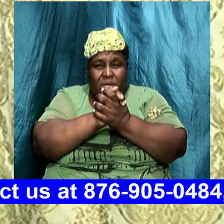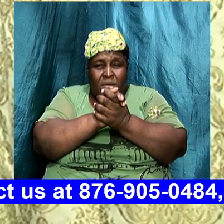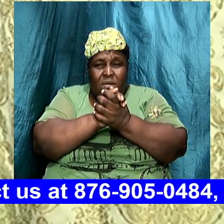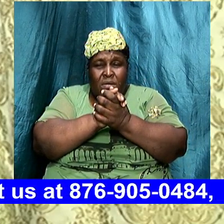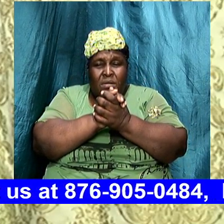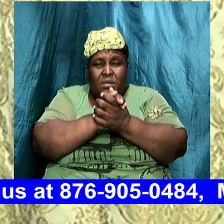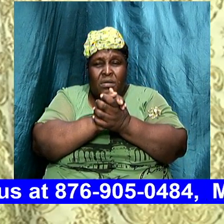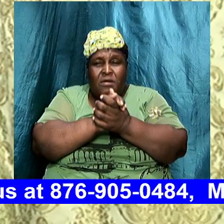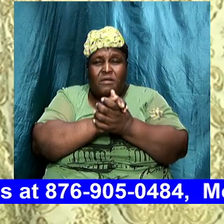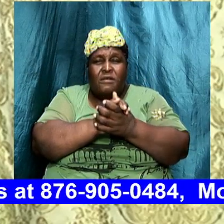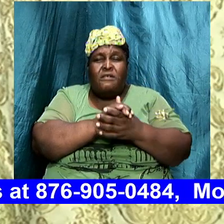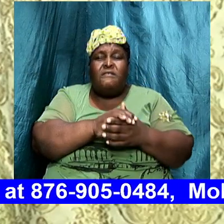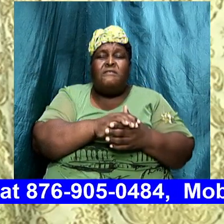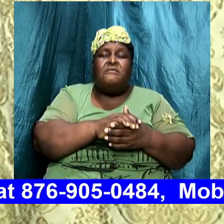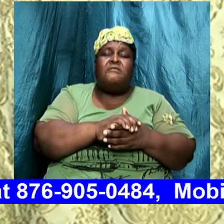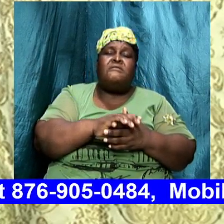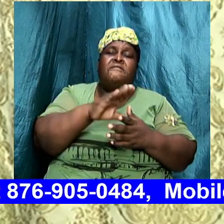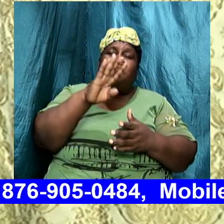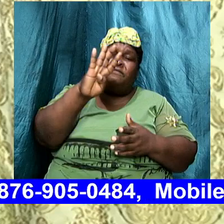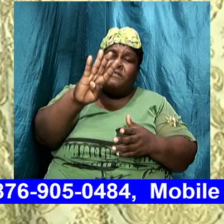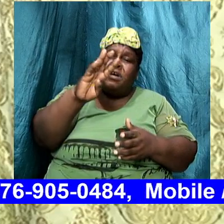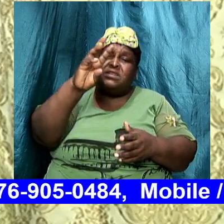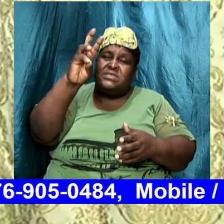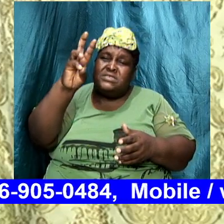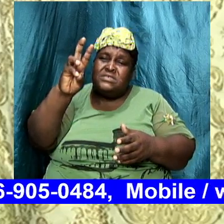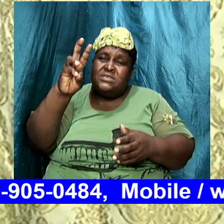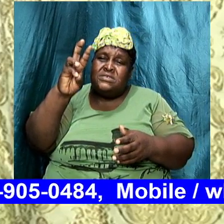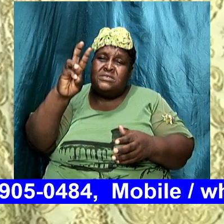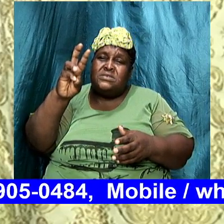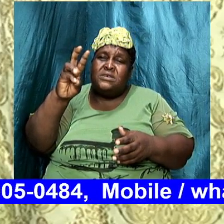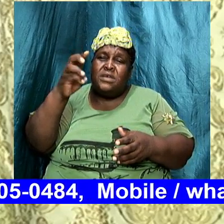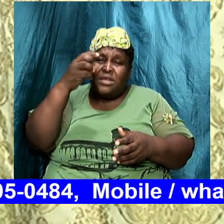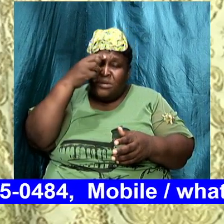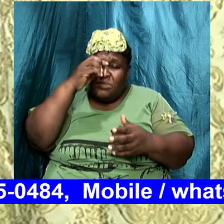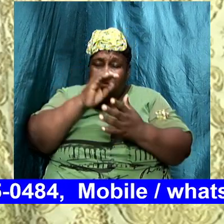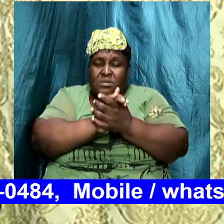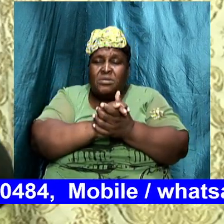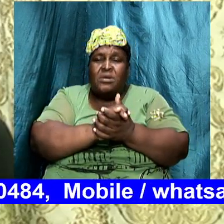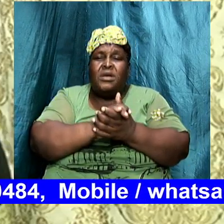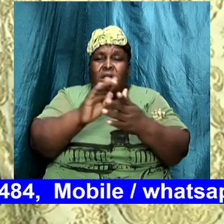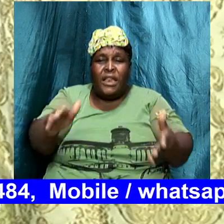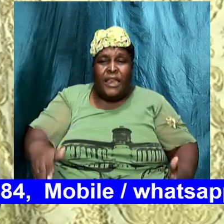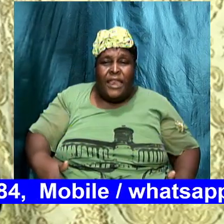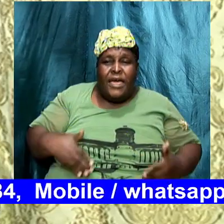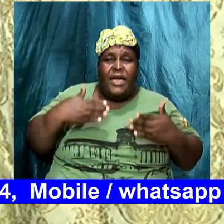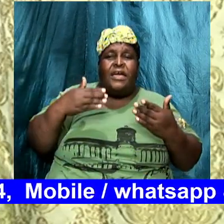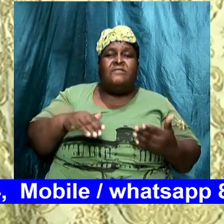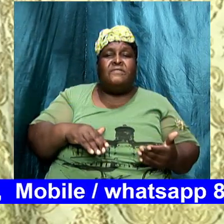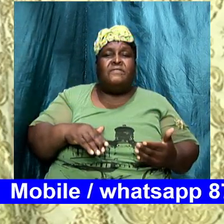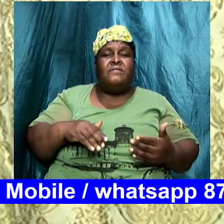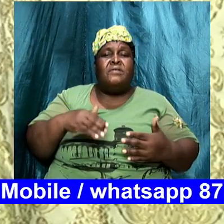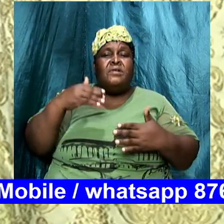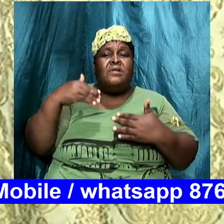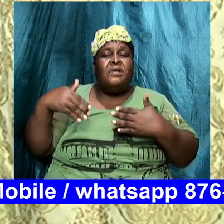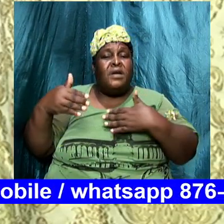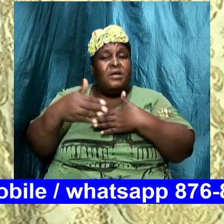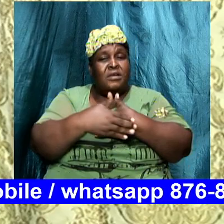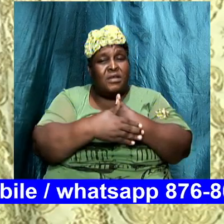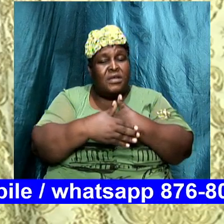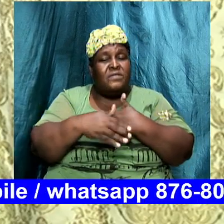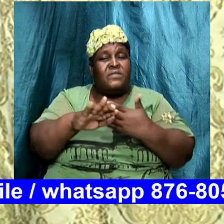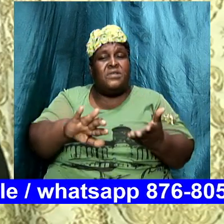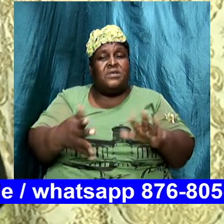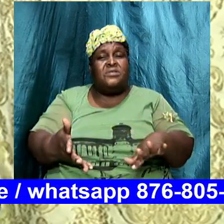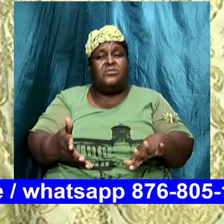form of life after death and 46% did not believe in life after death they did not believe in any form of